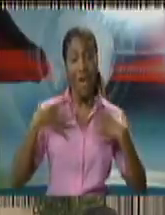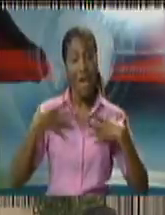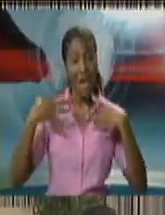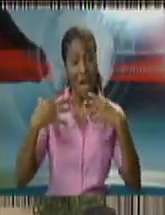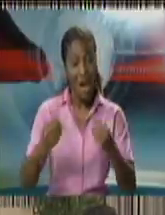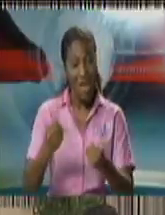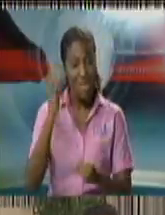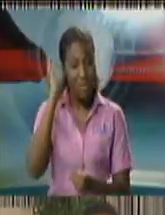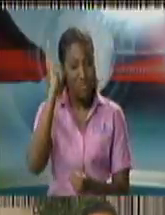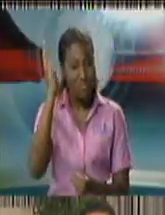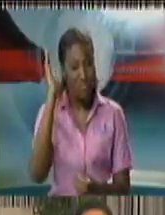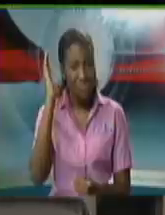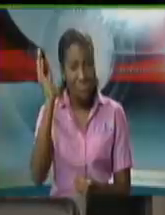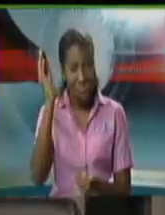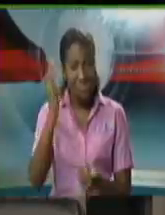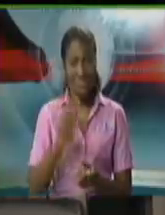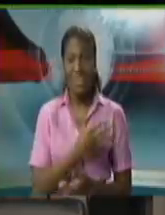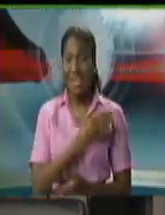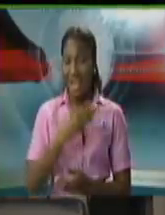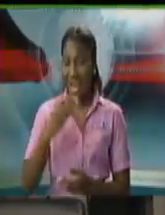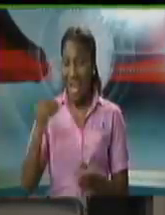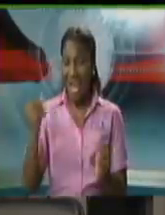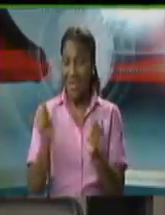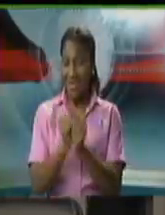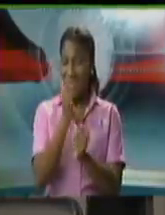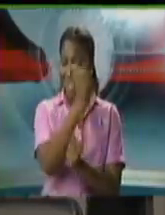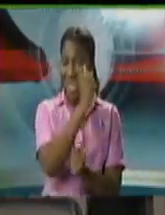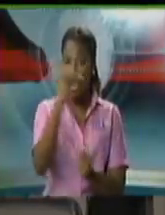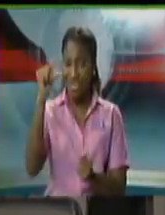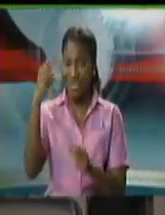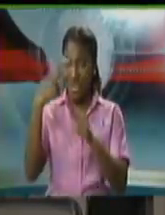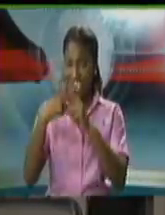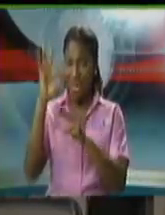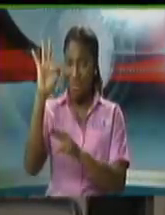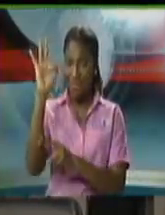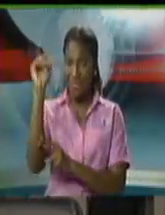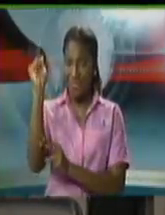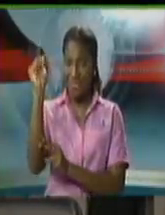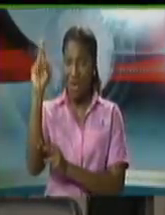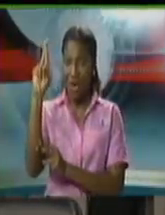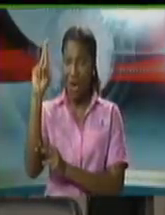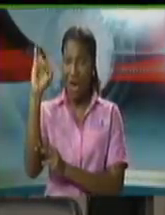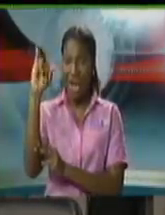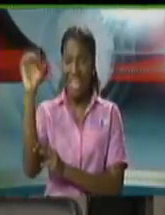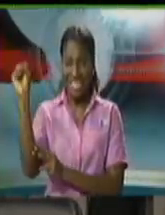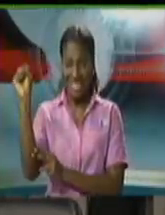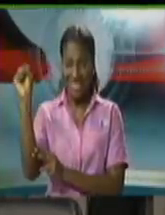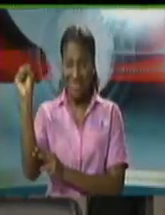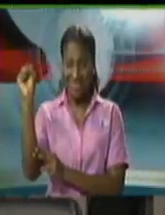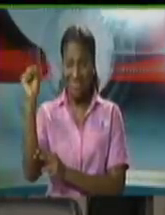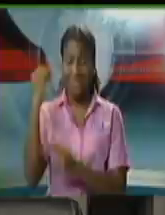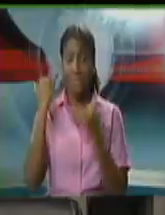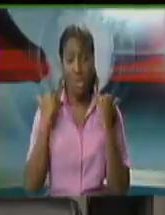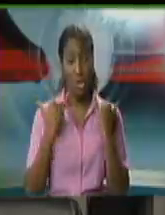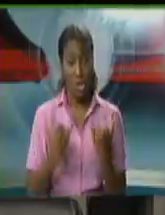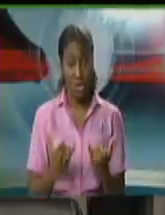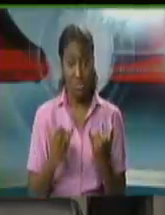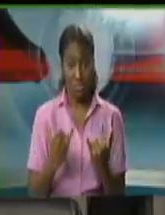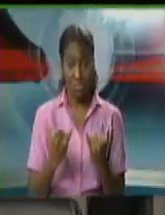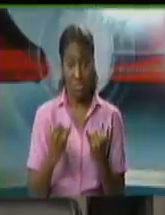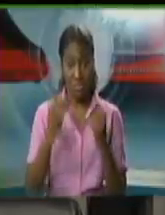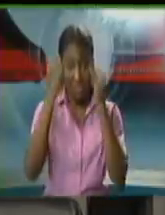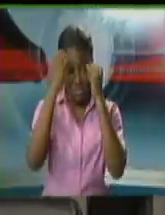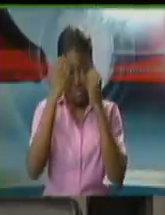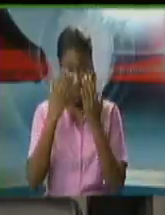colleague, the Attorney General, the Honourable Faris Al-Rawi. Ladies and gentlemen, the update is as follows. I